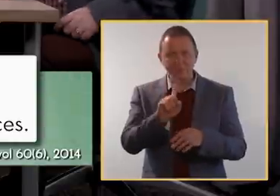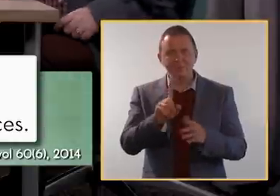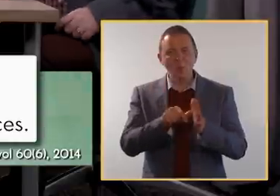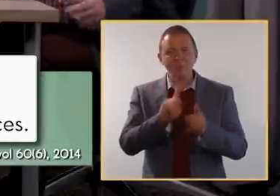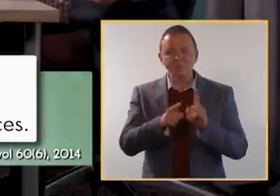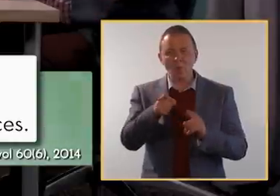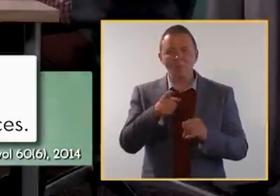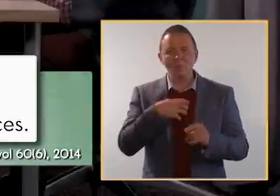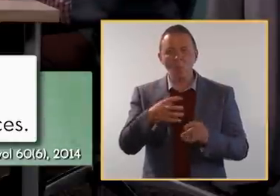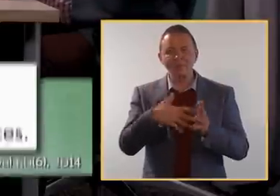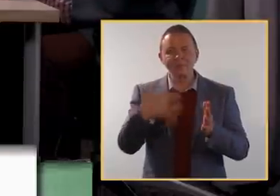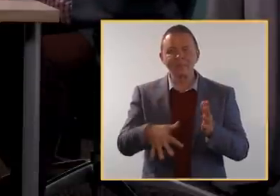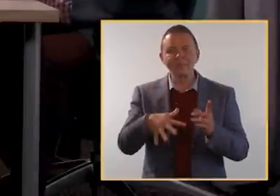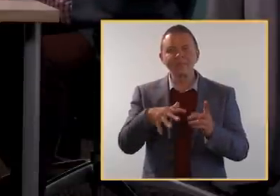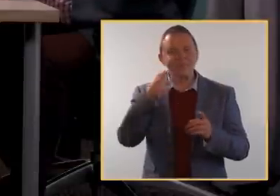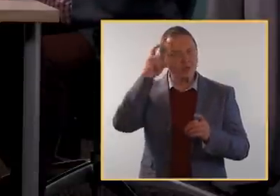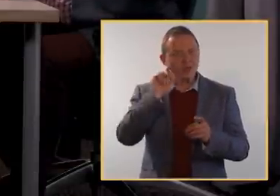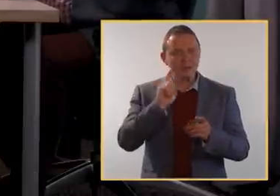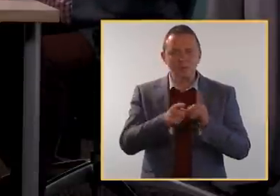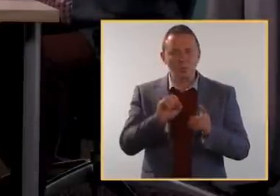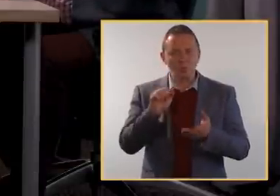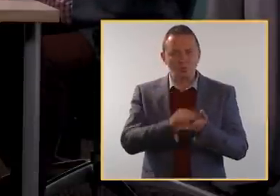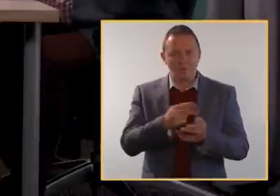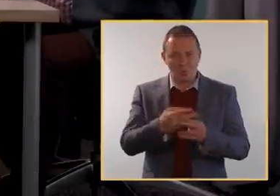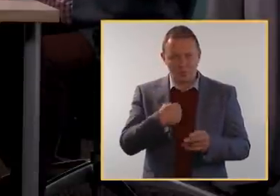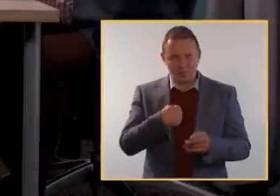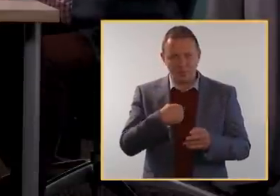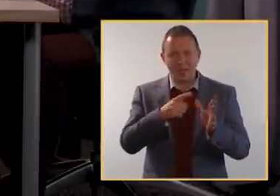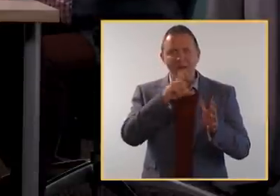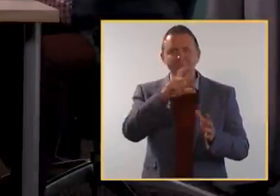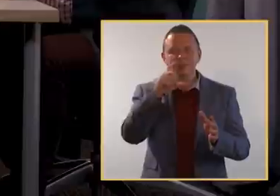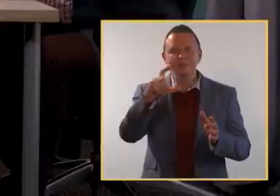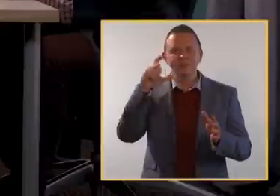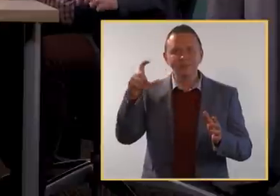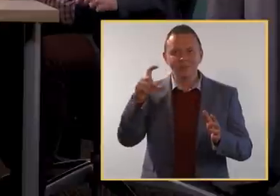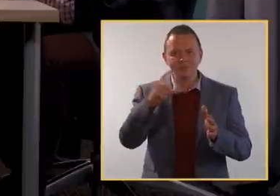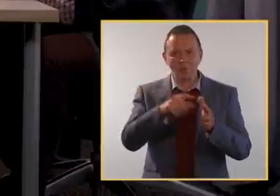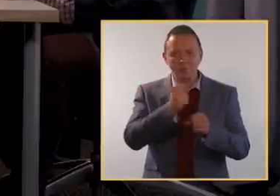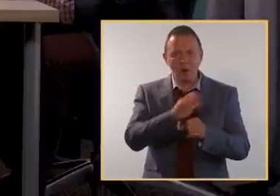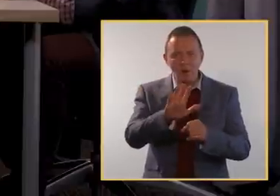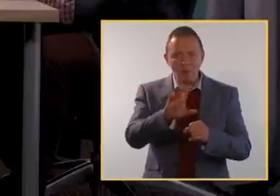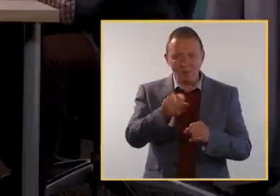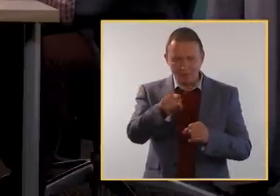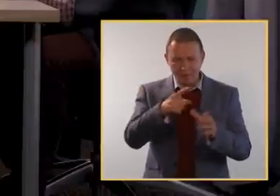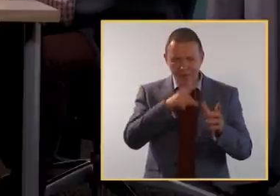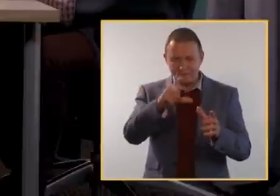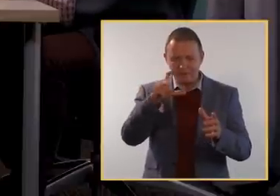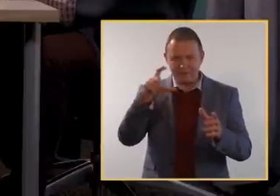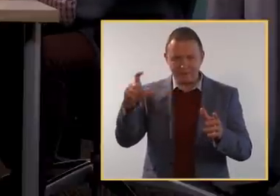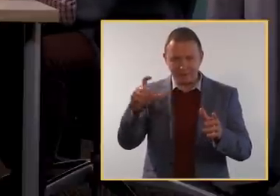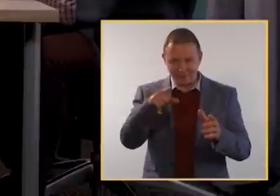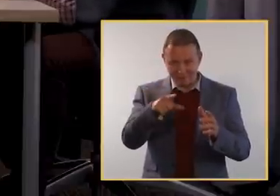recommendations because a more expensive model may not be the best option for you. For instance, the ACCC. Wait,